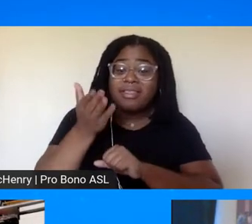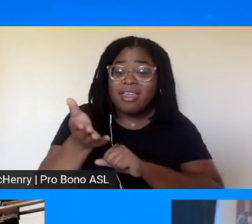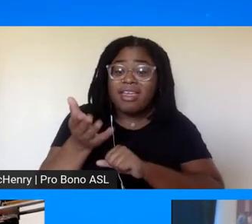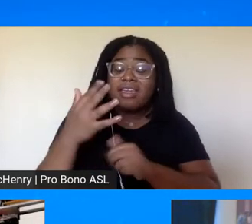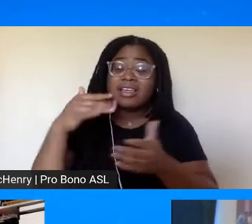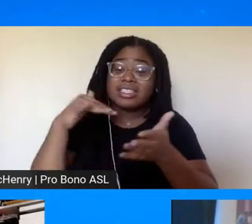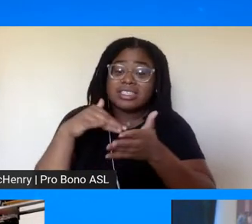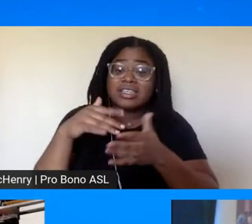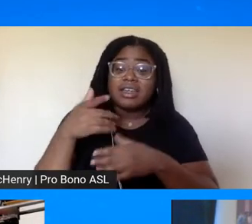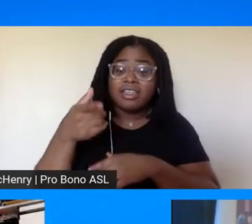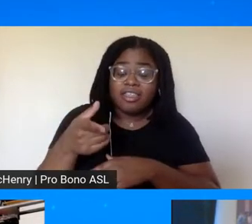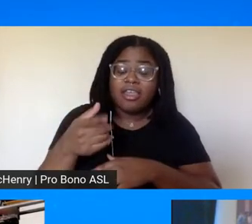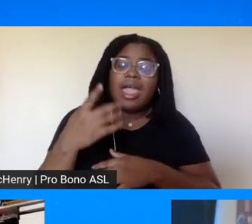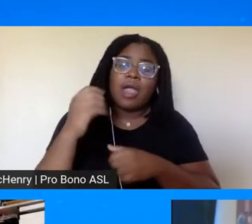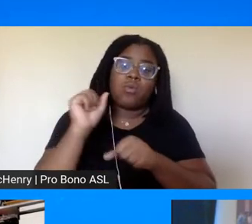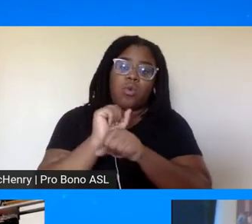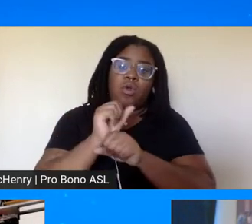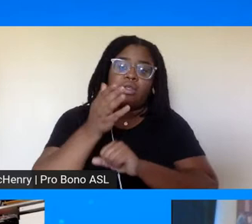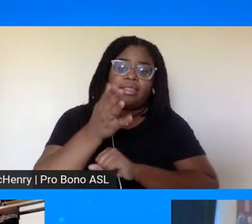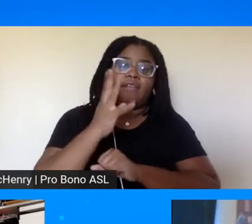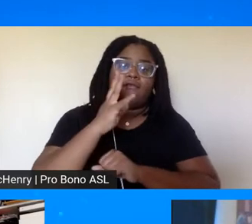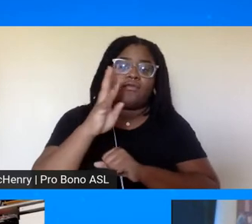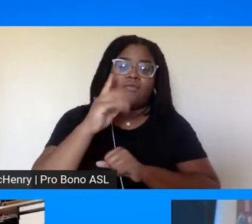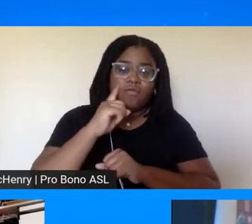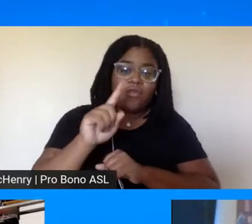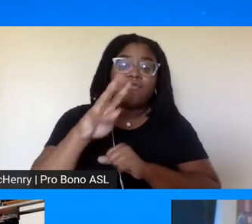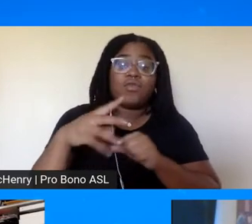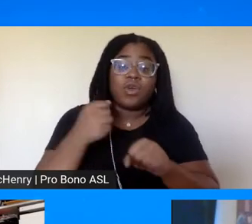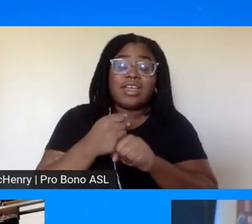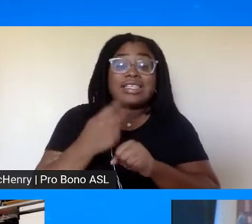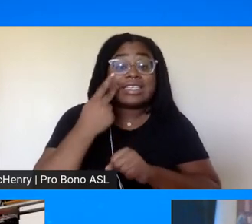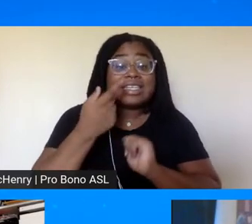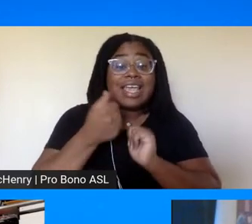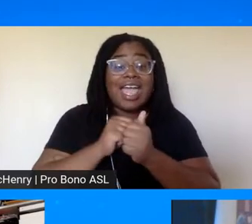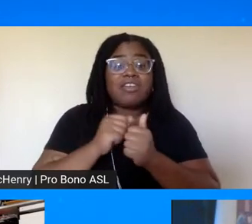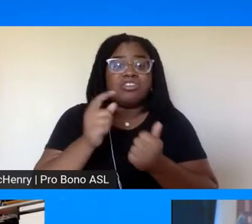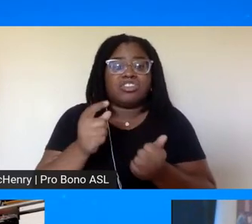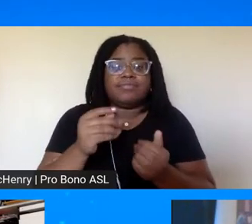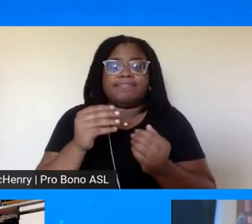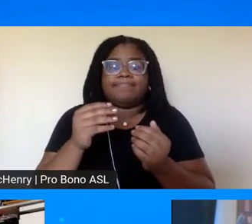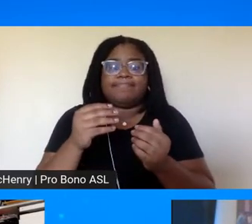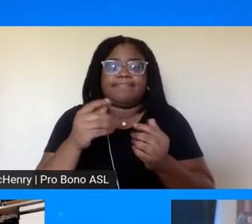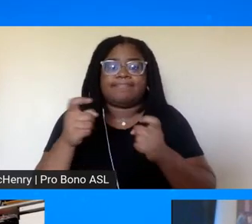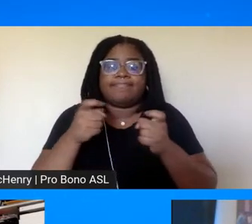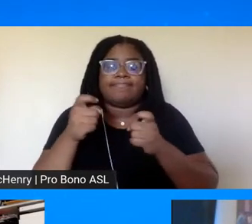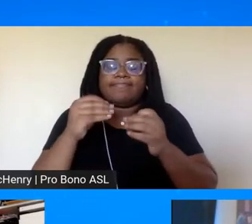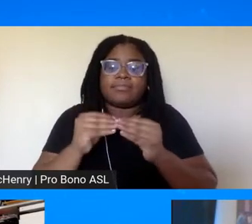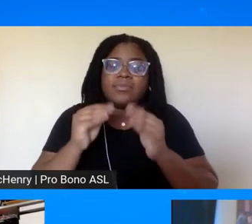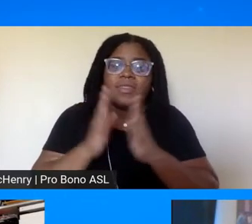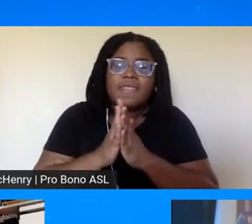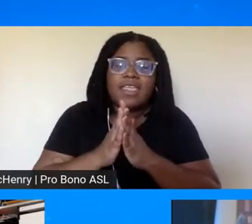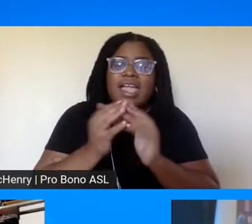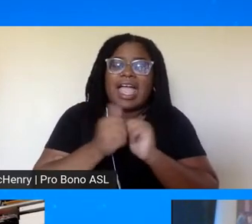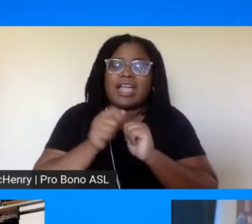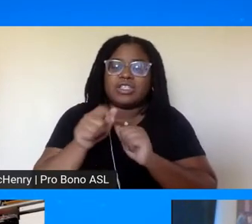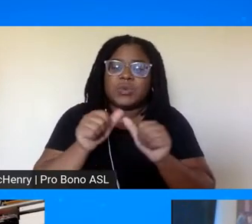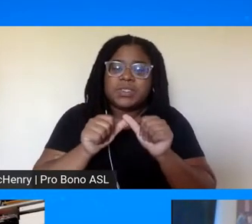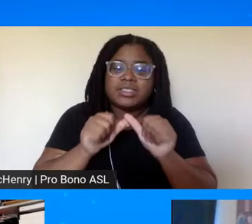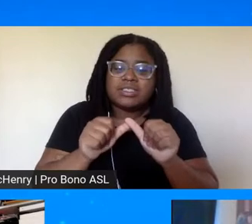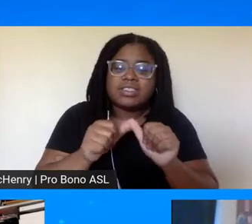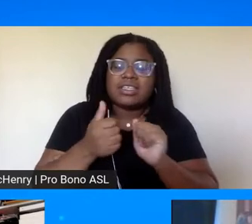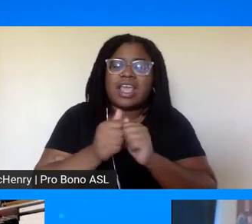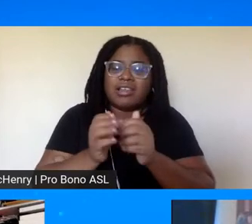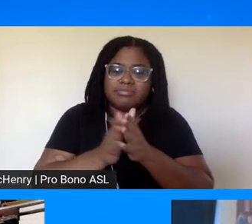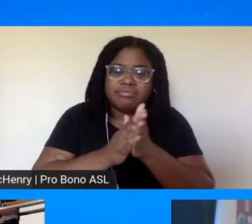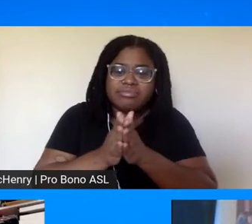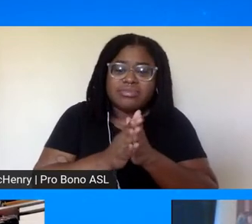worked there for four years i've seen her how she handles conflict and how she was consistent and how stable she was and